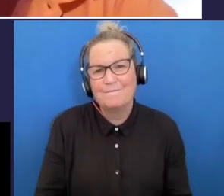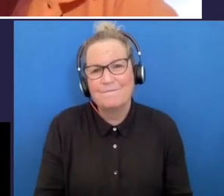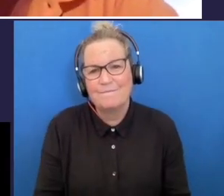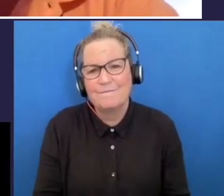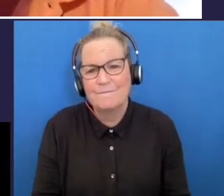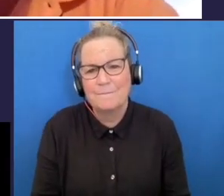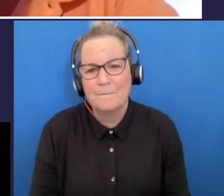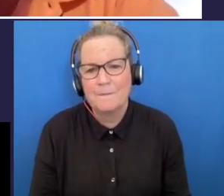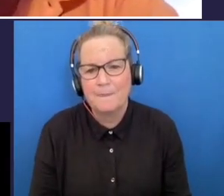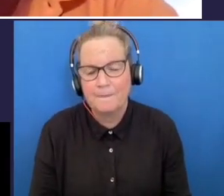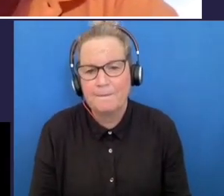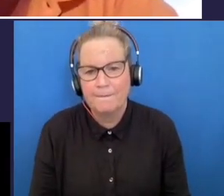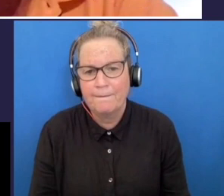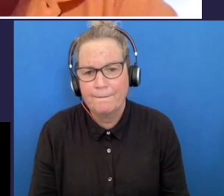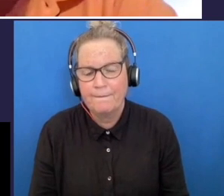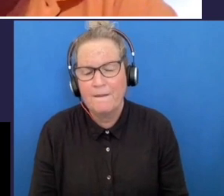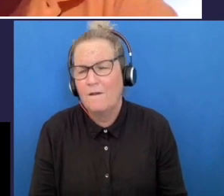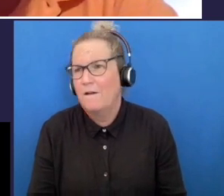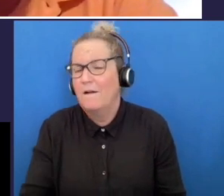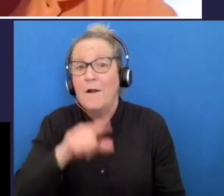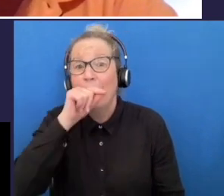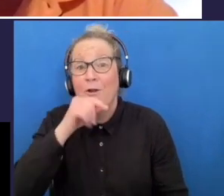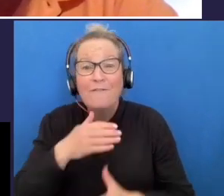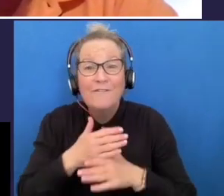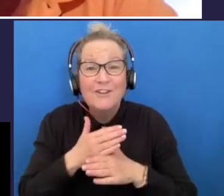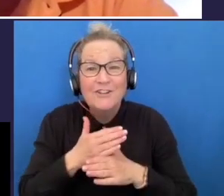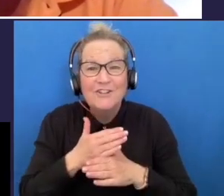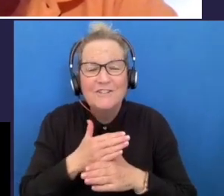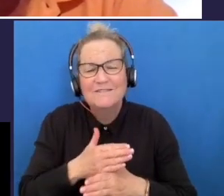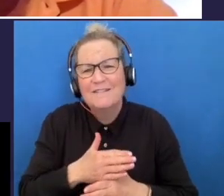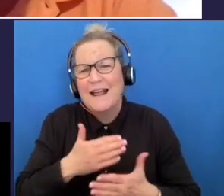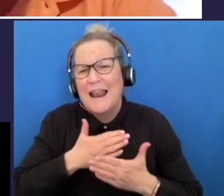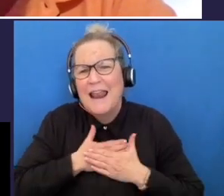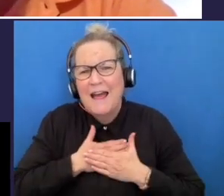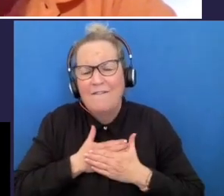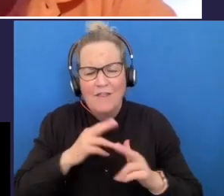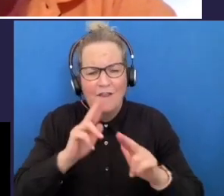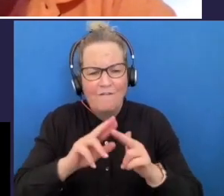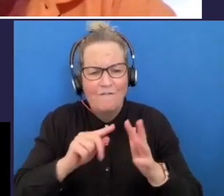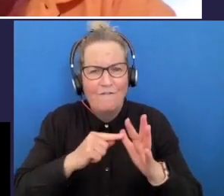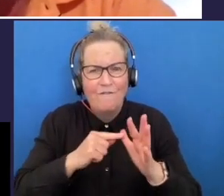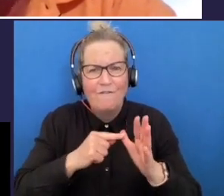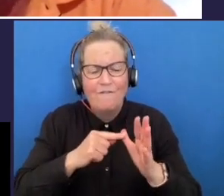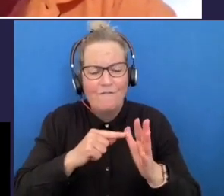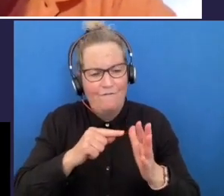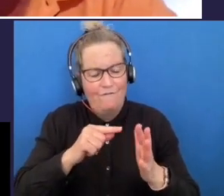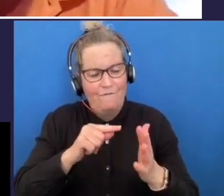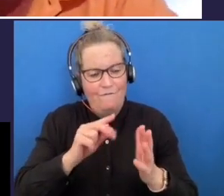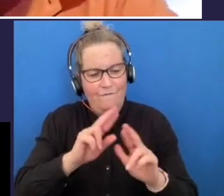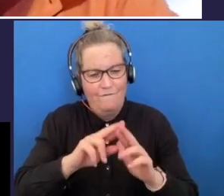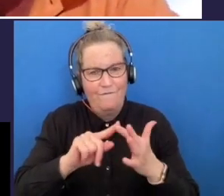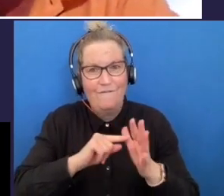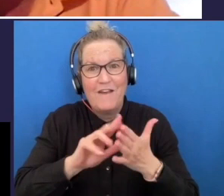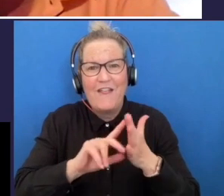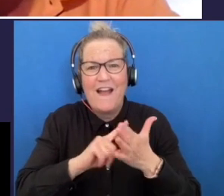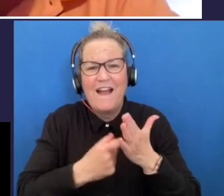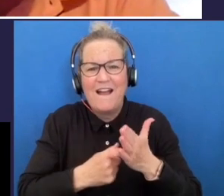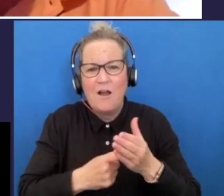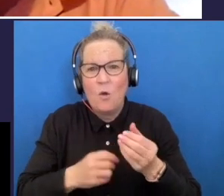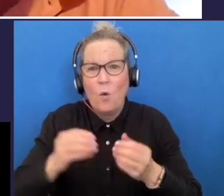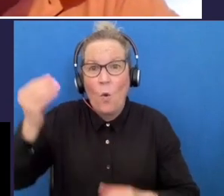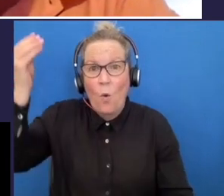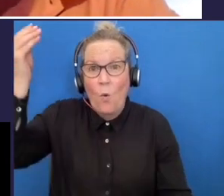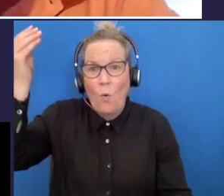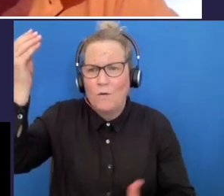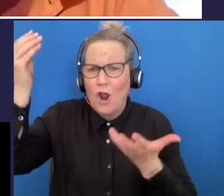um and the bird and fish and i love the activity with the feather um you know holding that feather up feathers